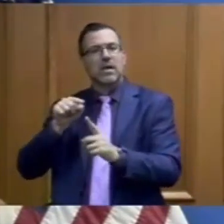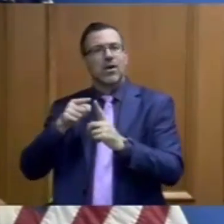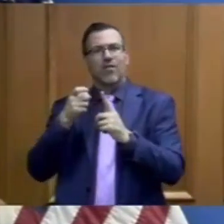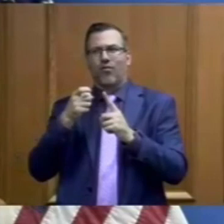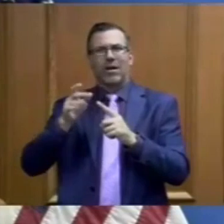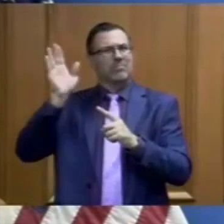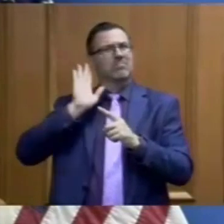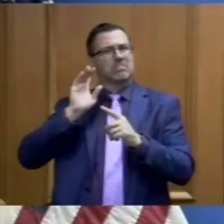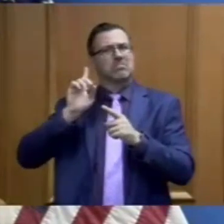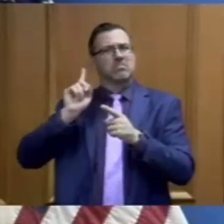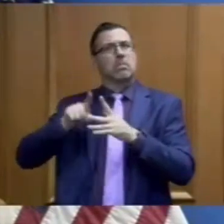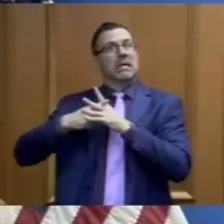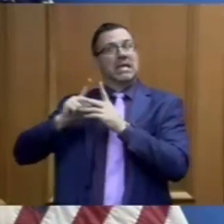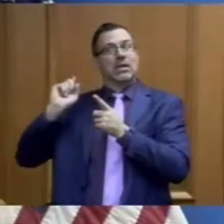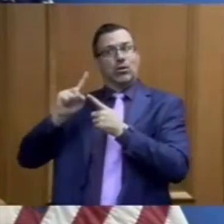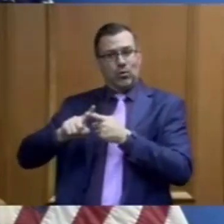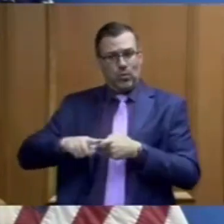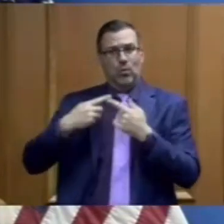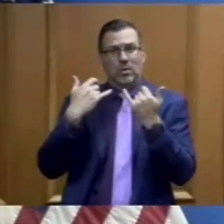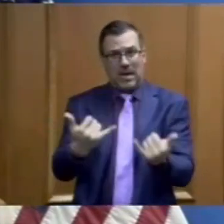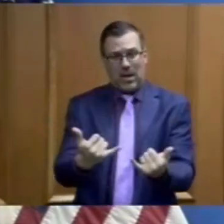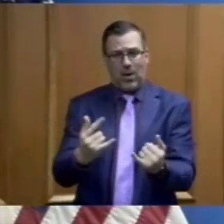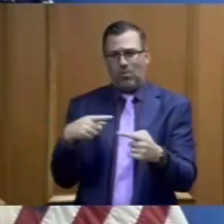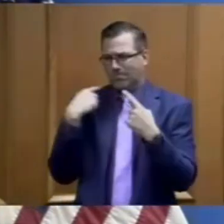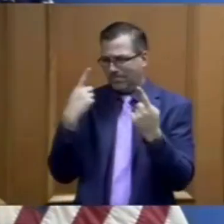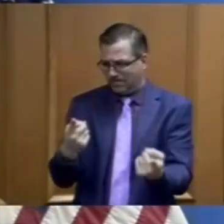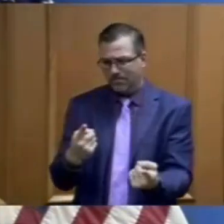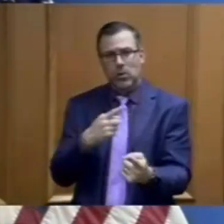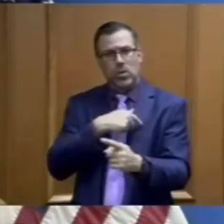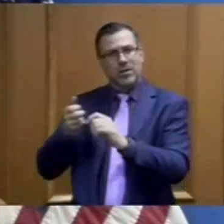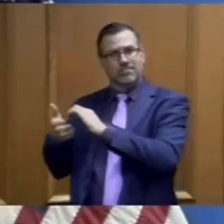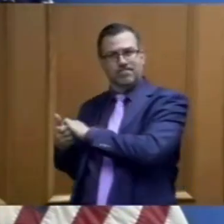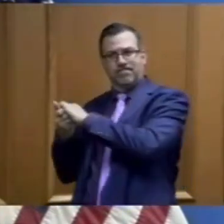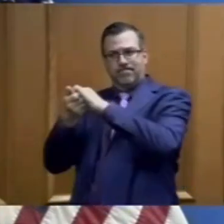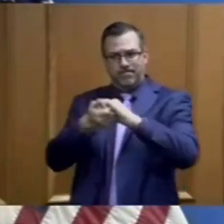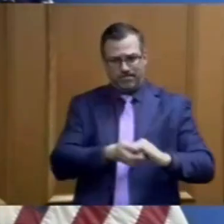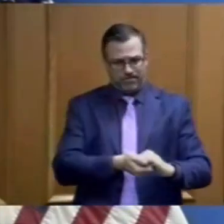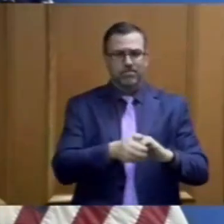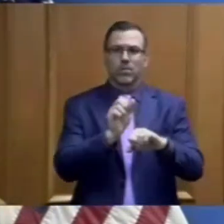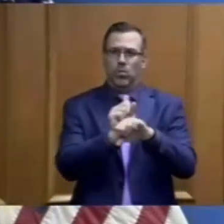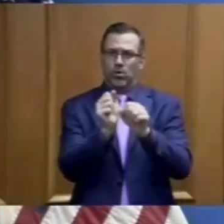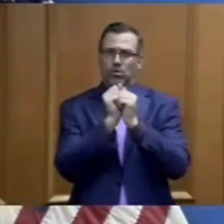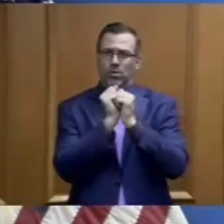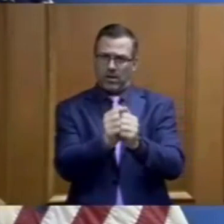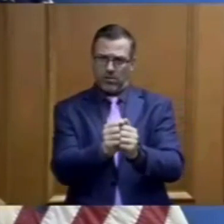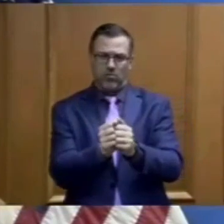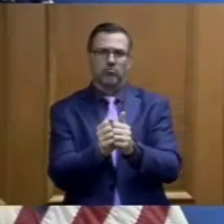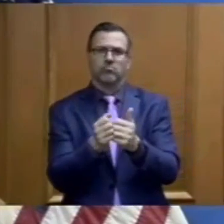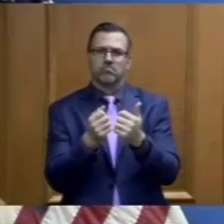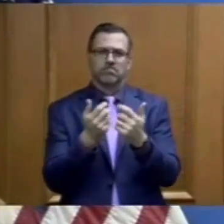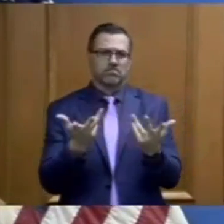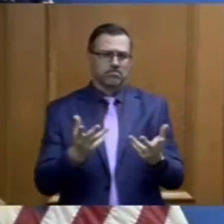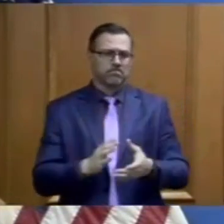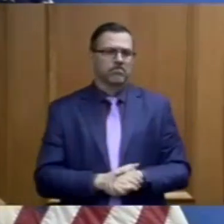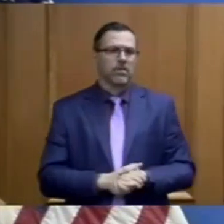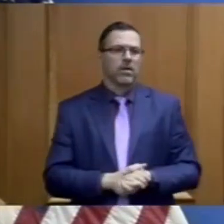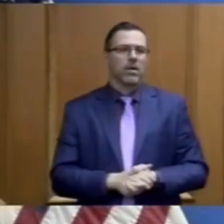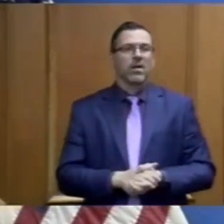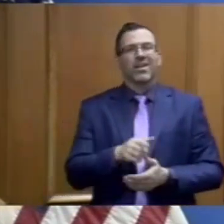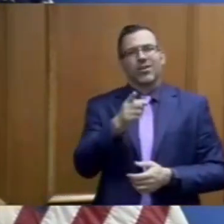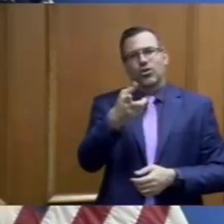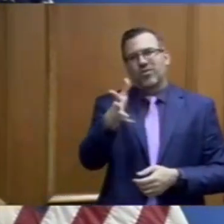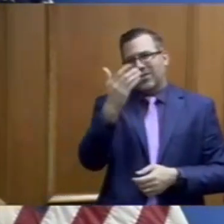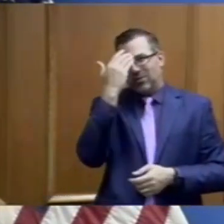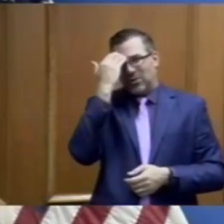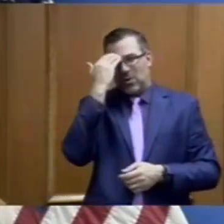of it through the different through the different requirements that were put in place all across the state. As you know, they